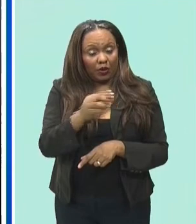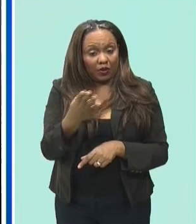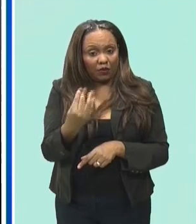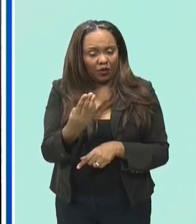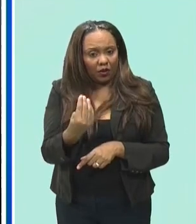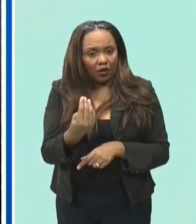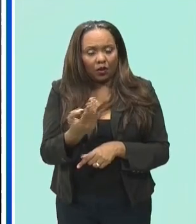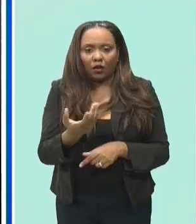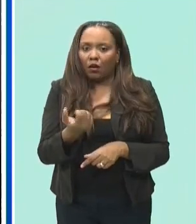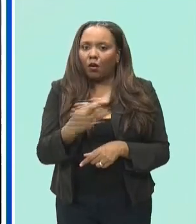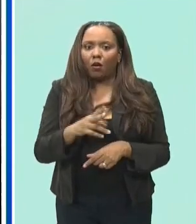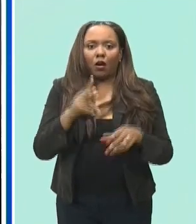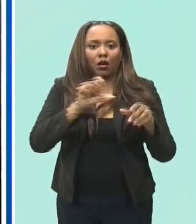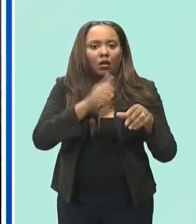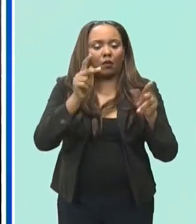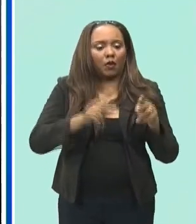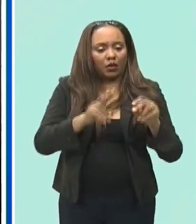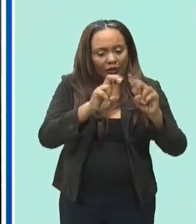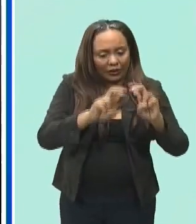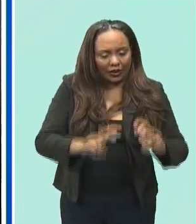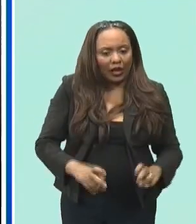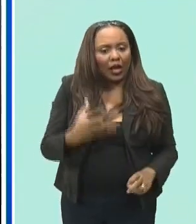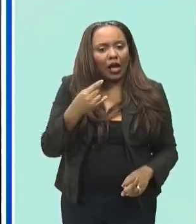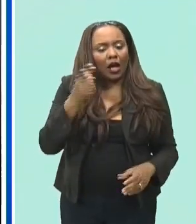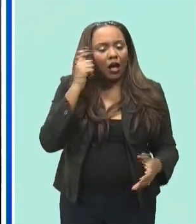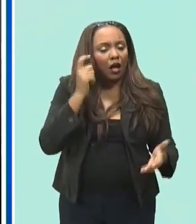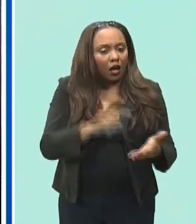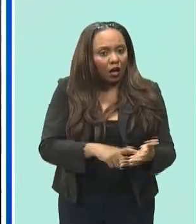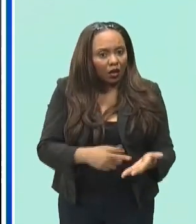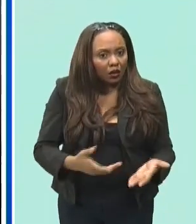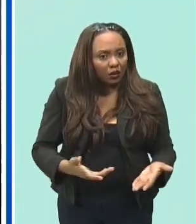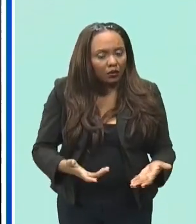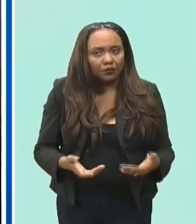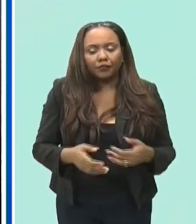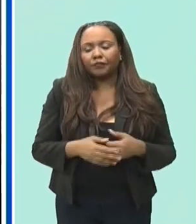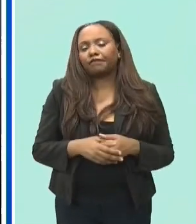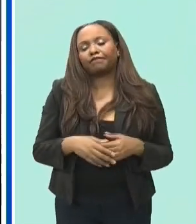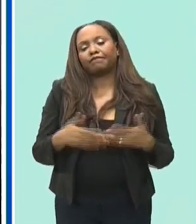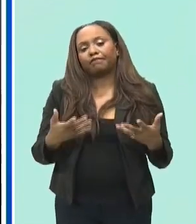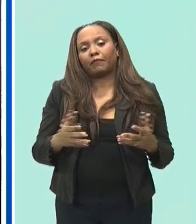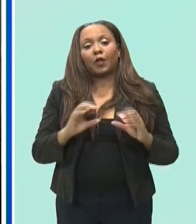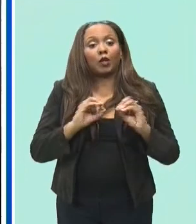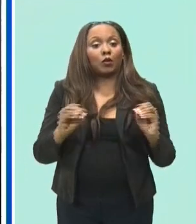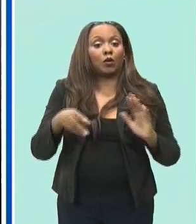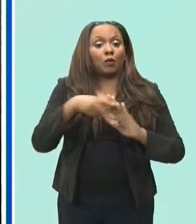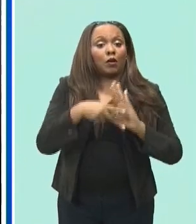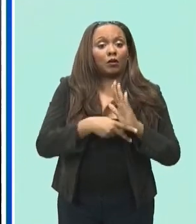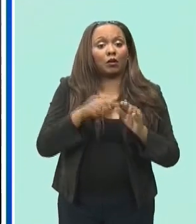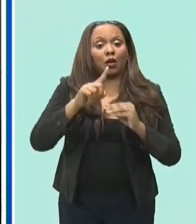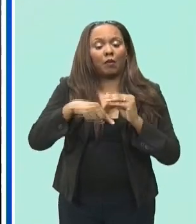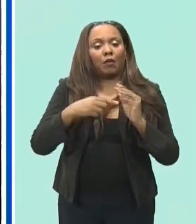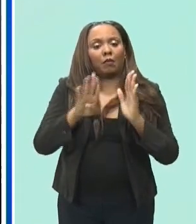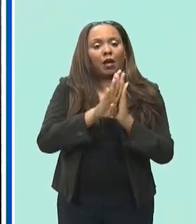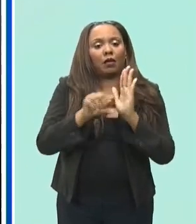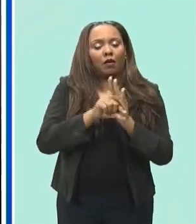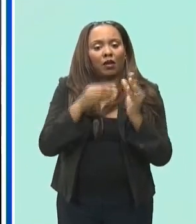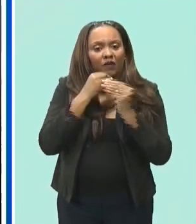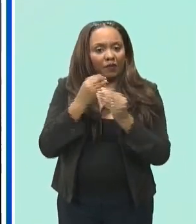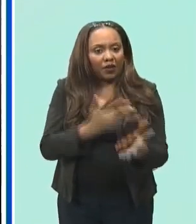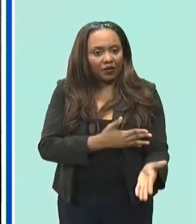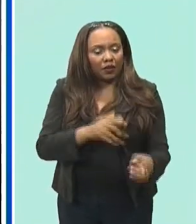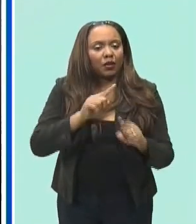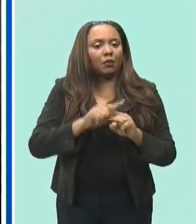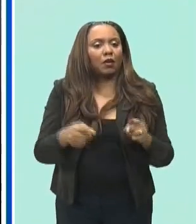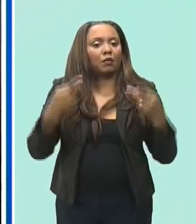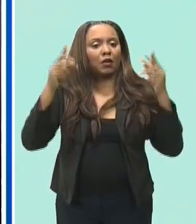the information cnc3 news understands there is no policy in place to conduct background checks however the prime minister